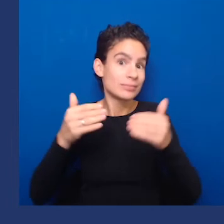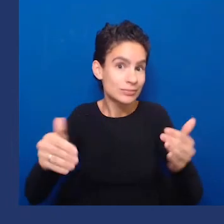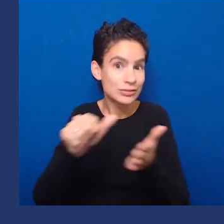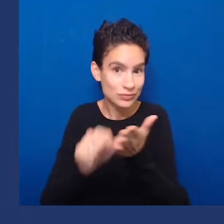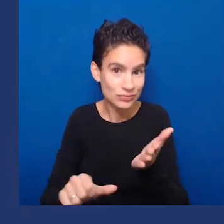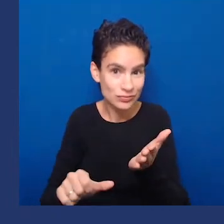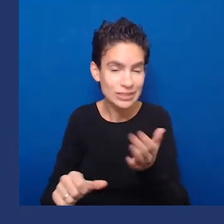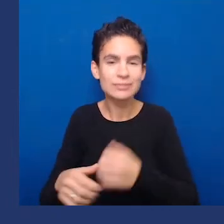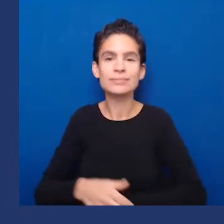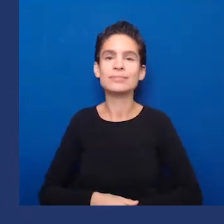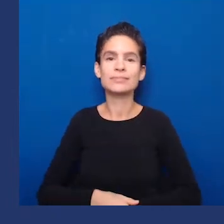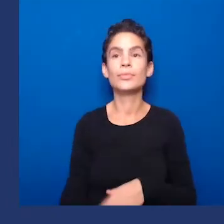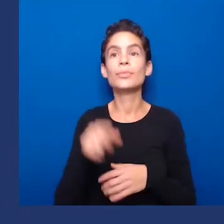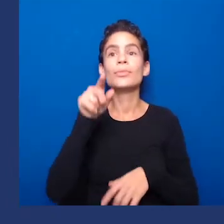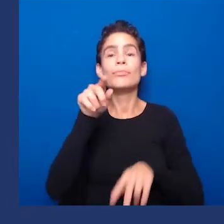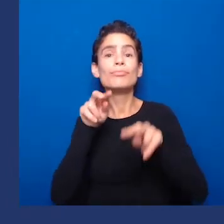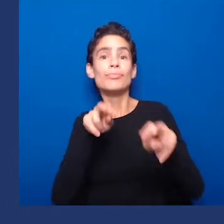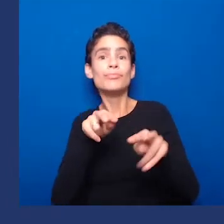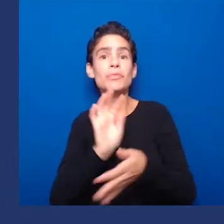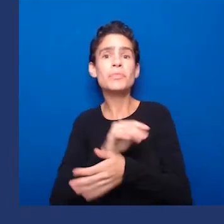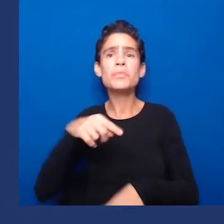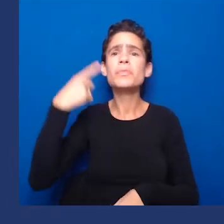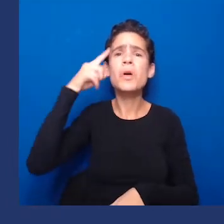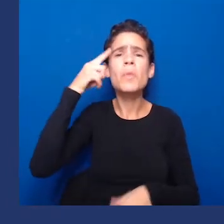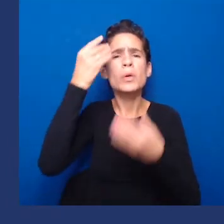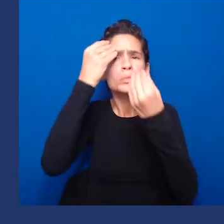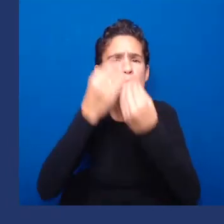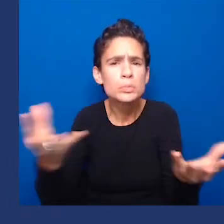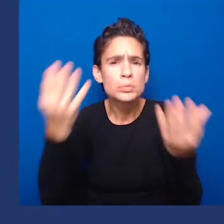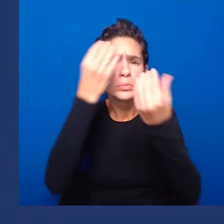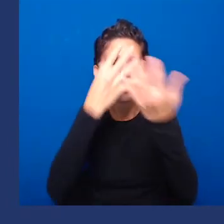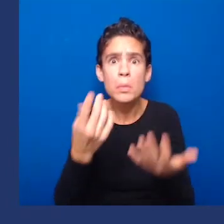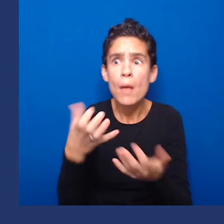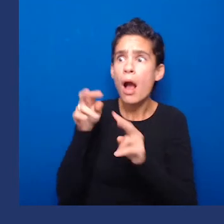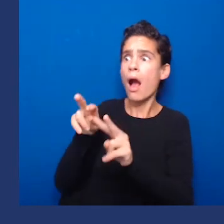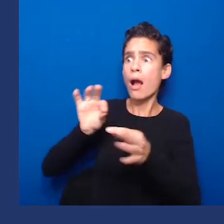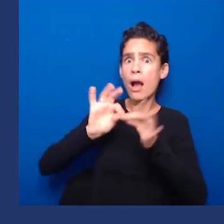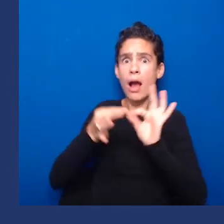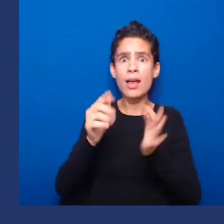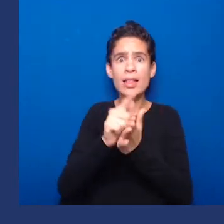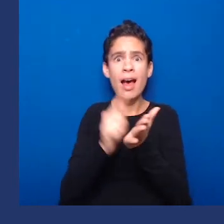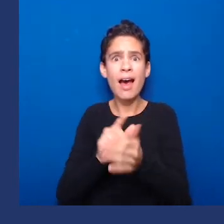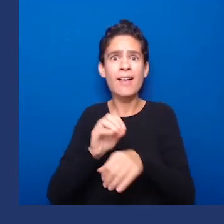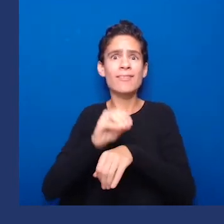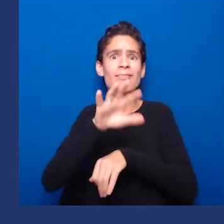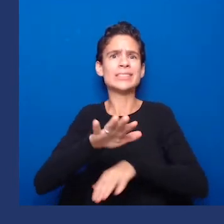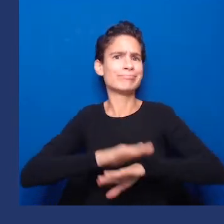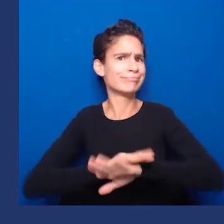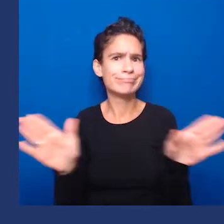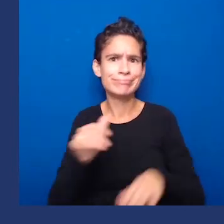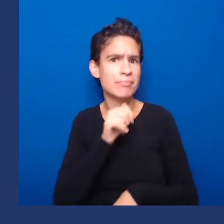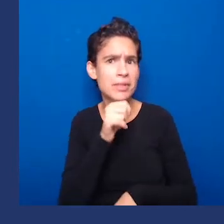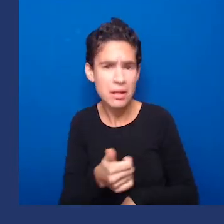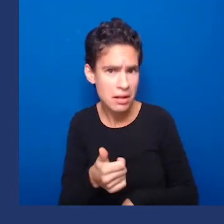as legal advice. If you would like more information, call 1-800-692-7443